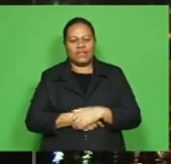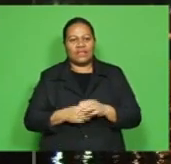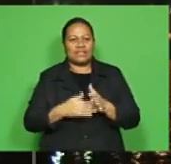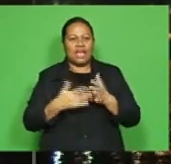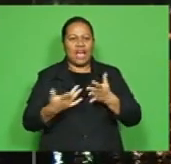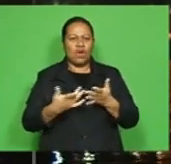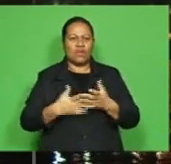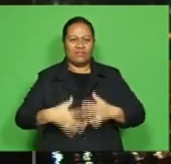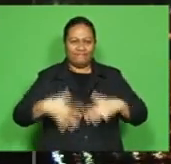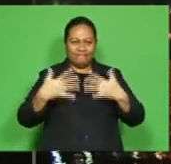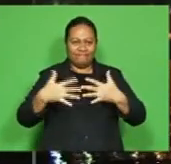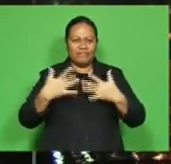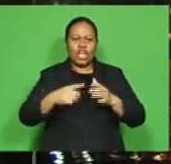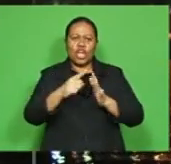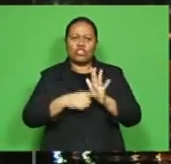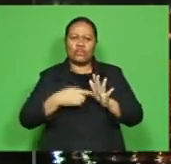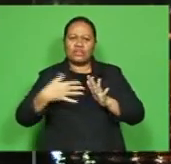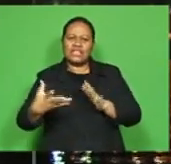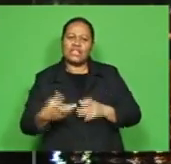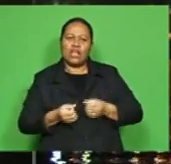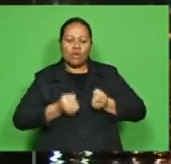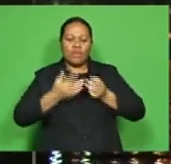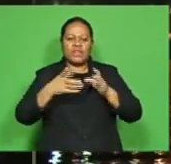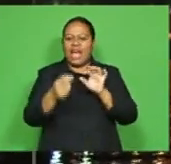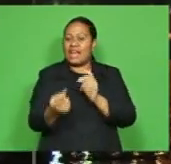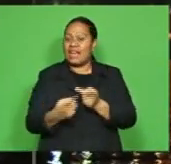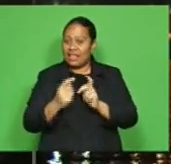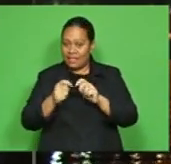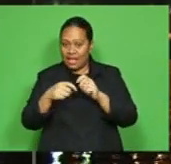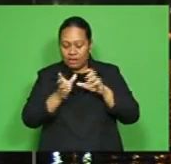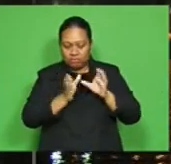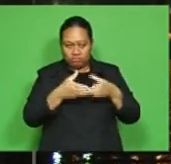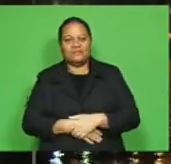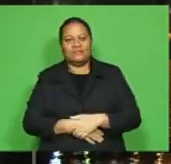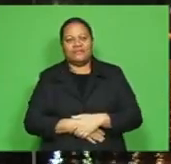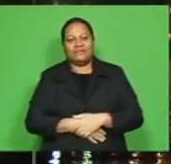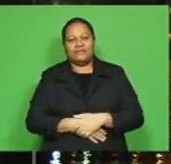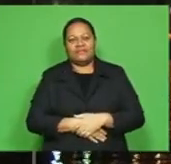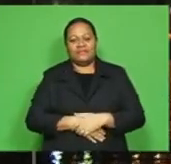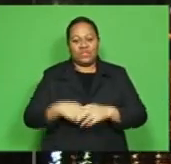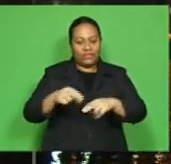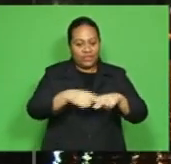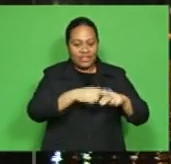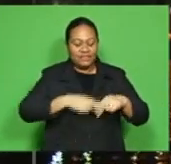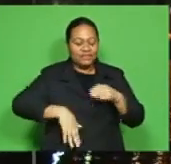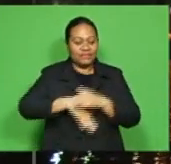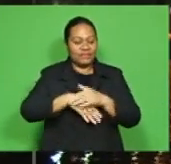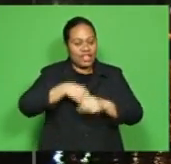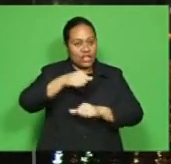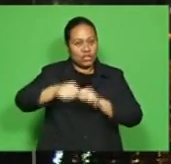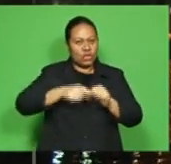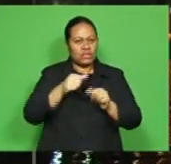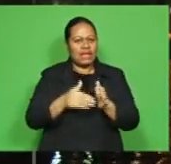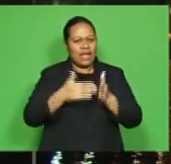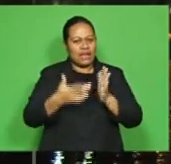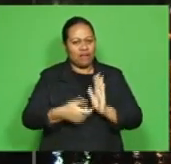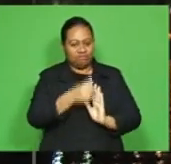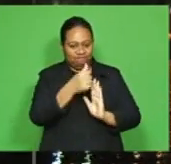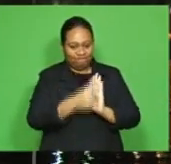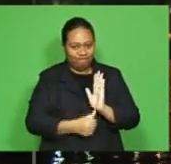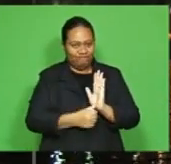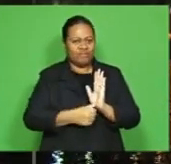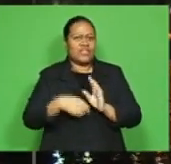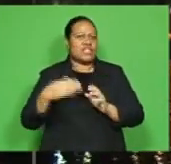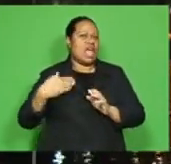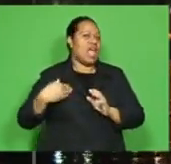Fijians utility Josh Matavesi will commit to Bath rugby for the next two seasons. The Fiji Football Association has put the players' welfare